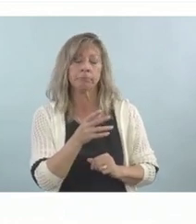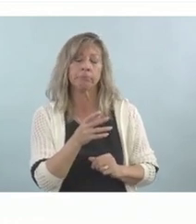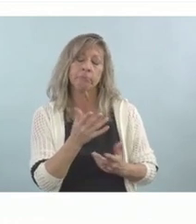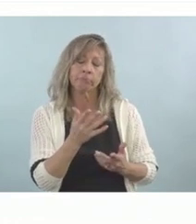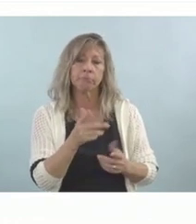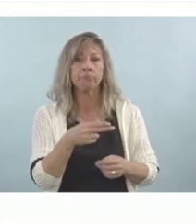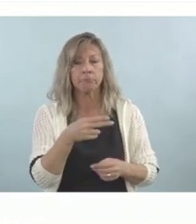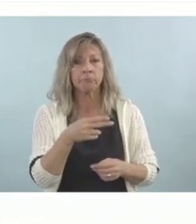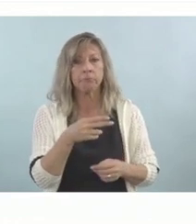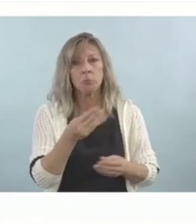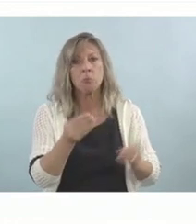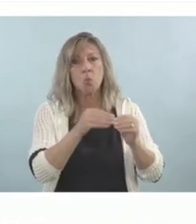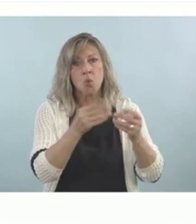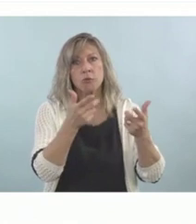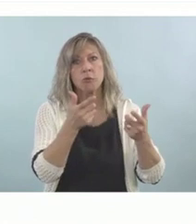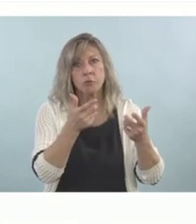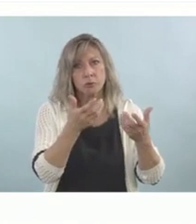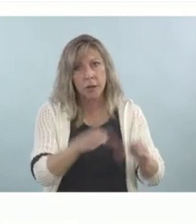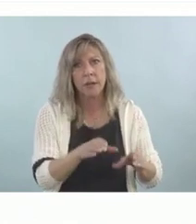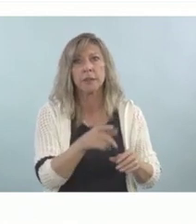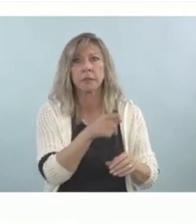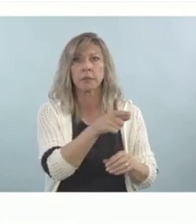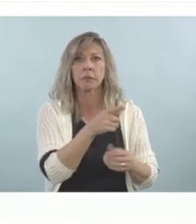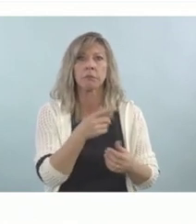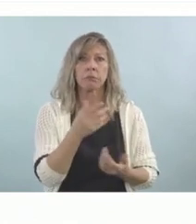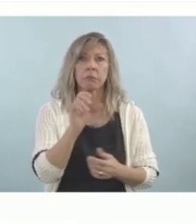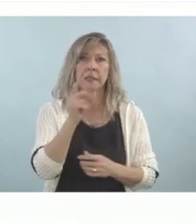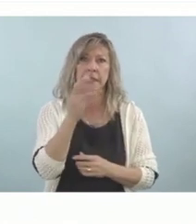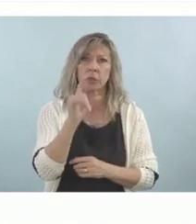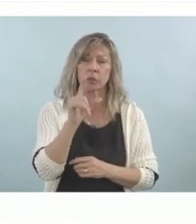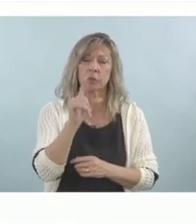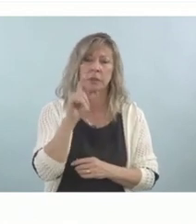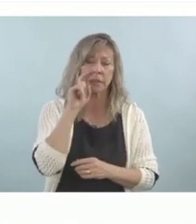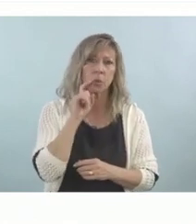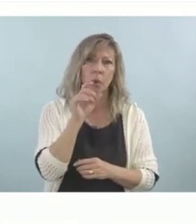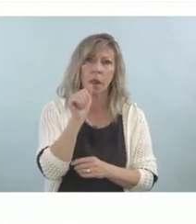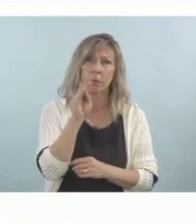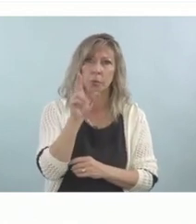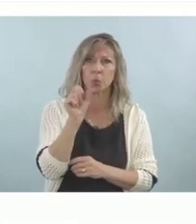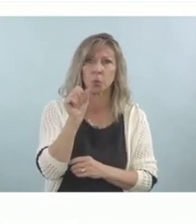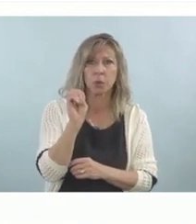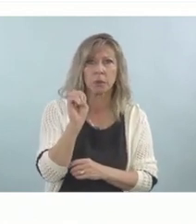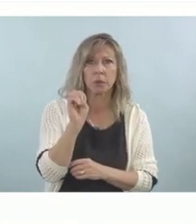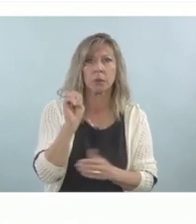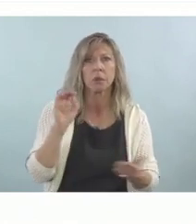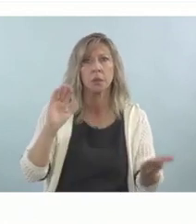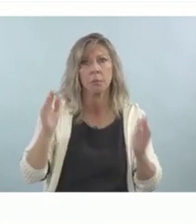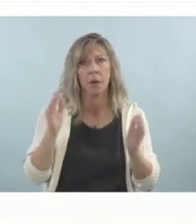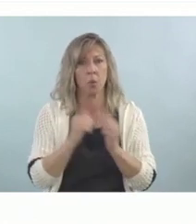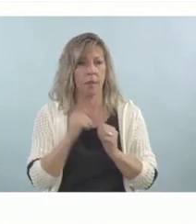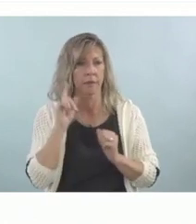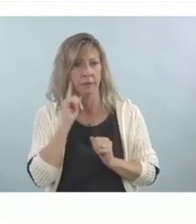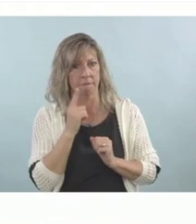I think that in general, deaf and hard of hearing kids are more likely to be sexually abused than